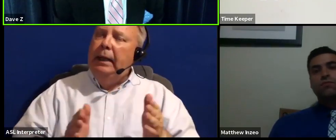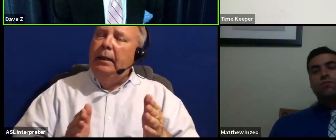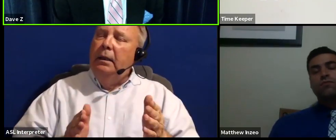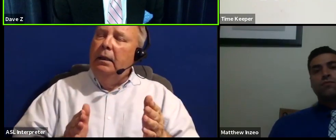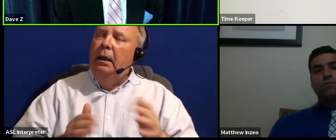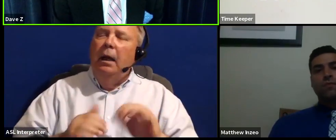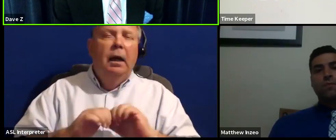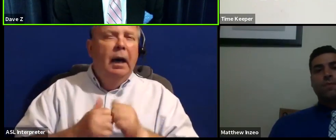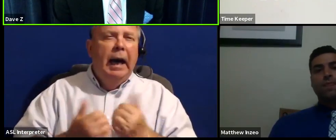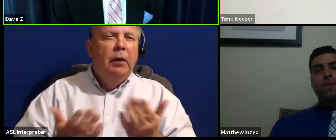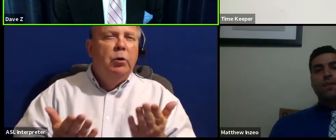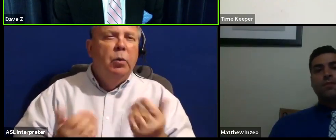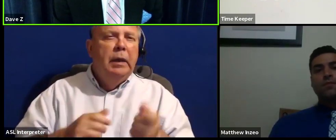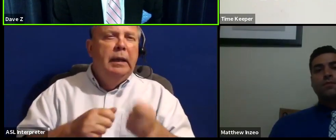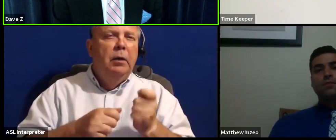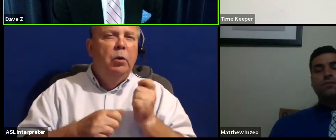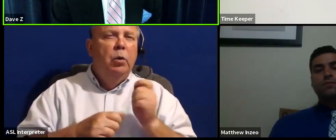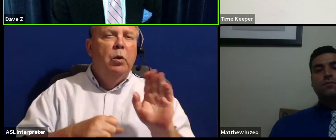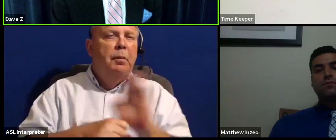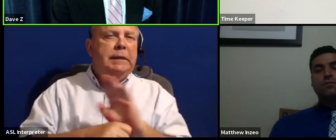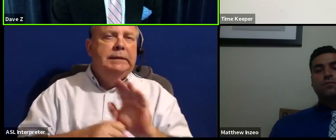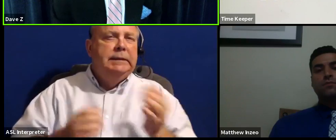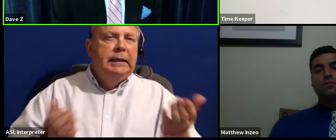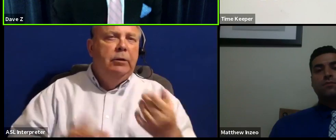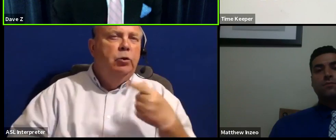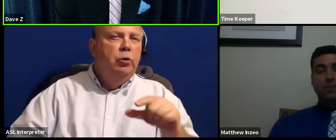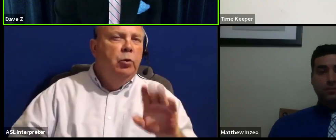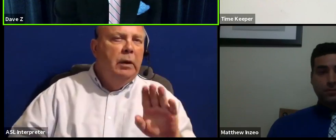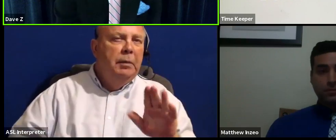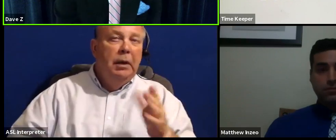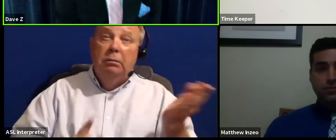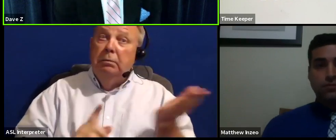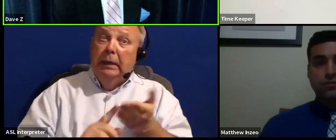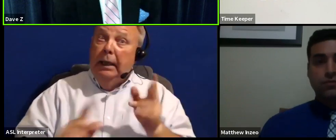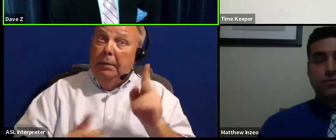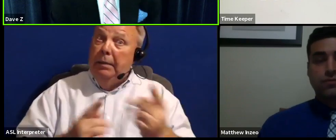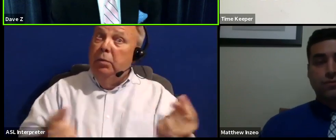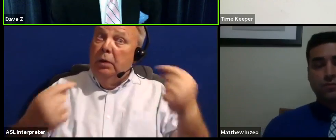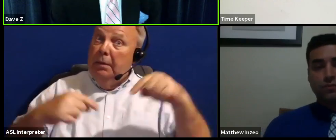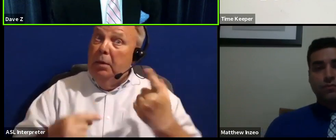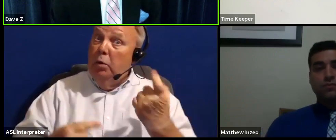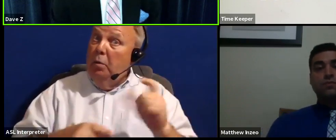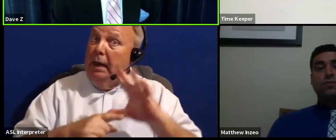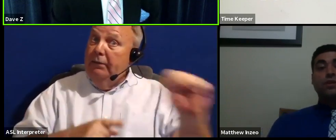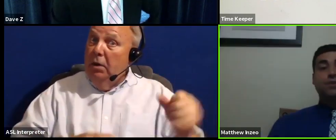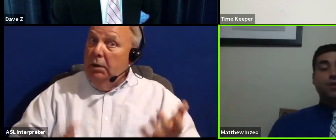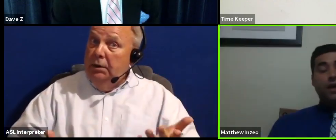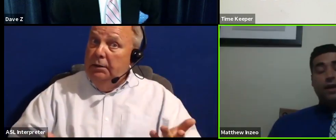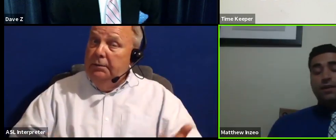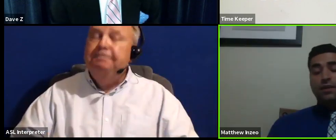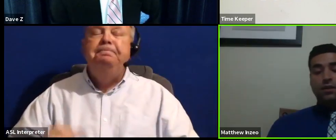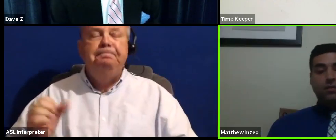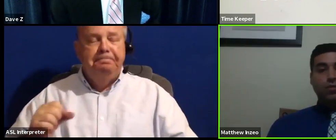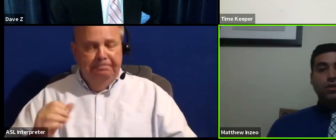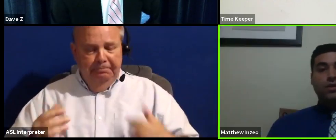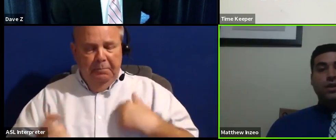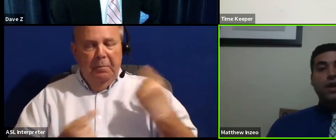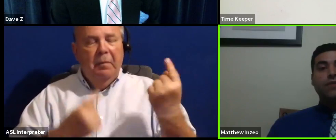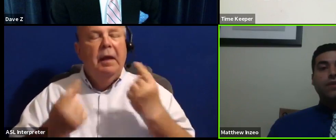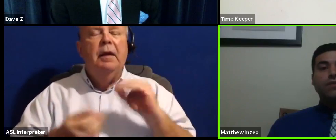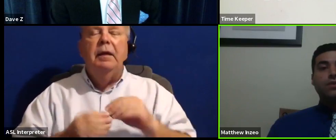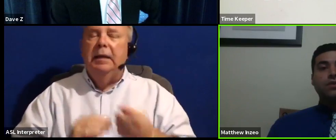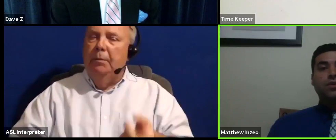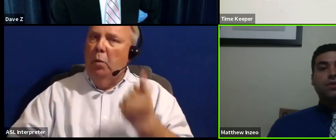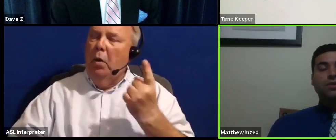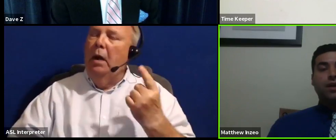How do we lure businesses here to Greenbelt? Get people to come back who might have gone? Yes, sir. I think the number one thing,